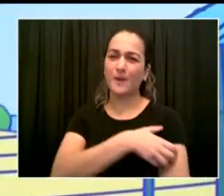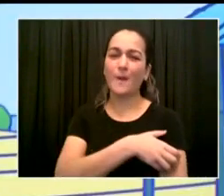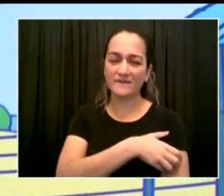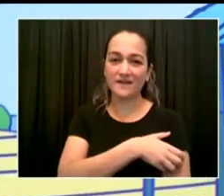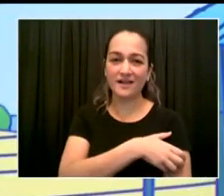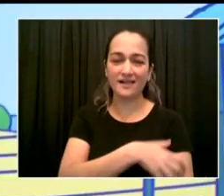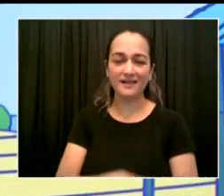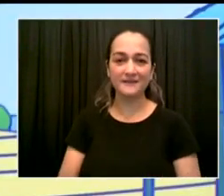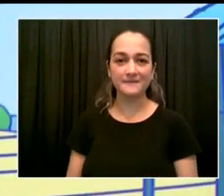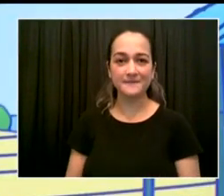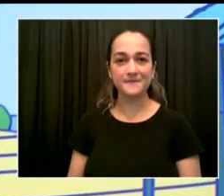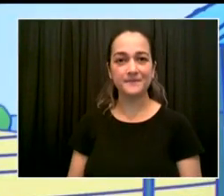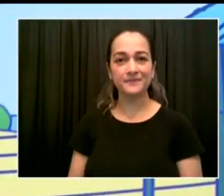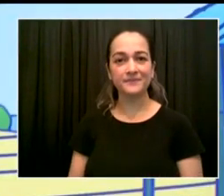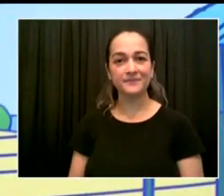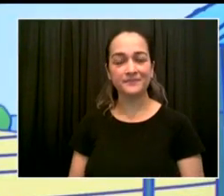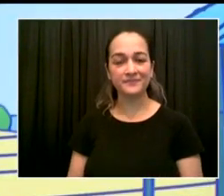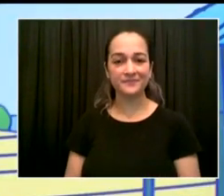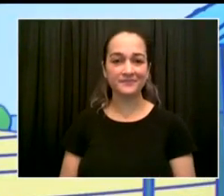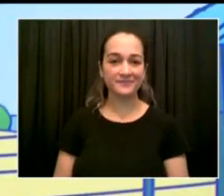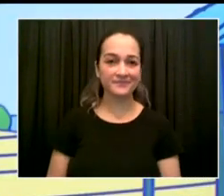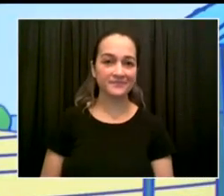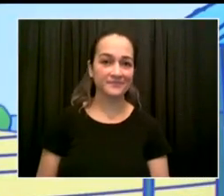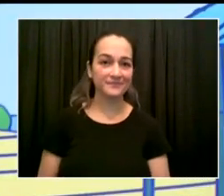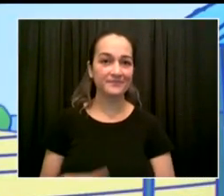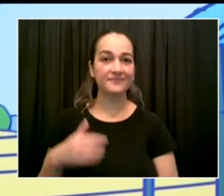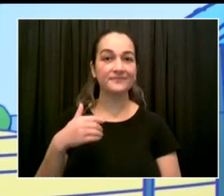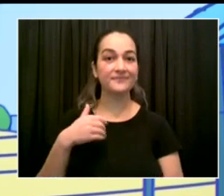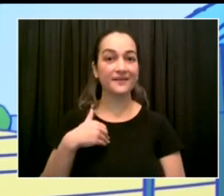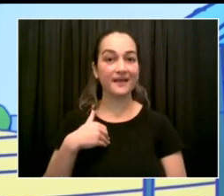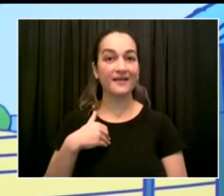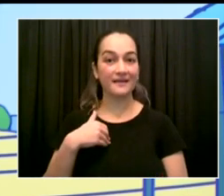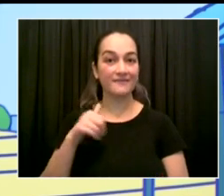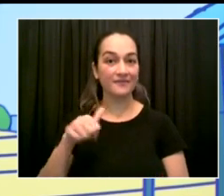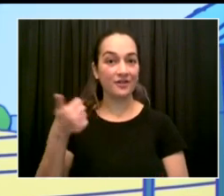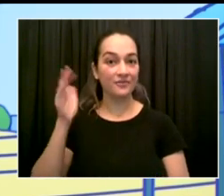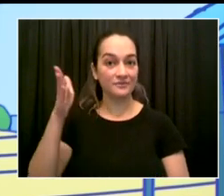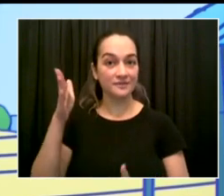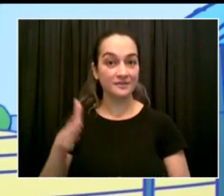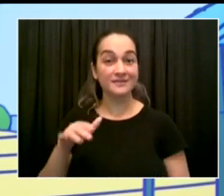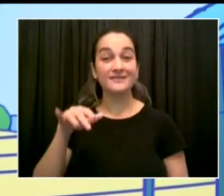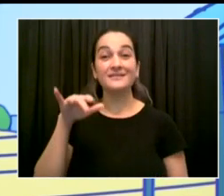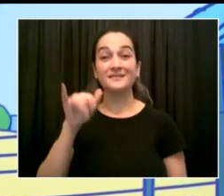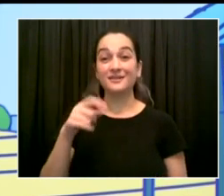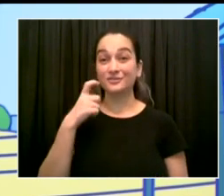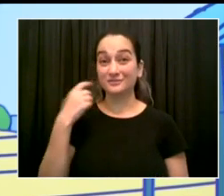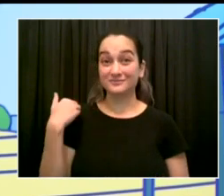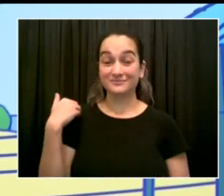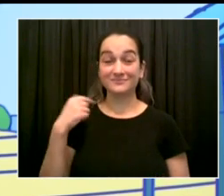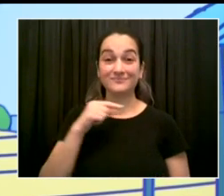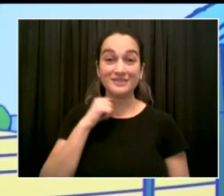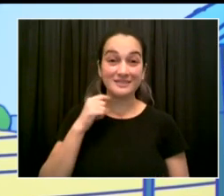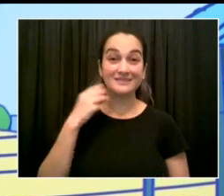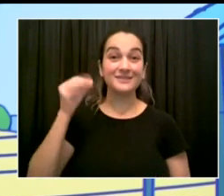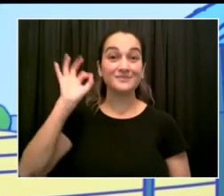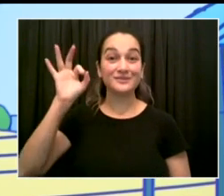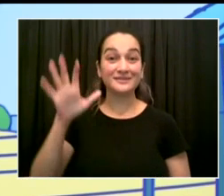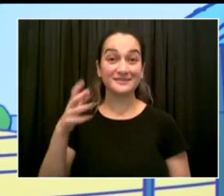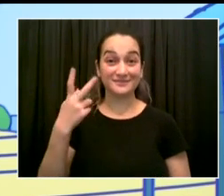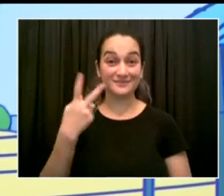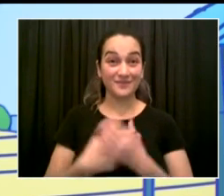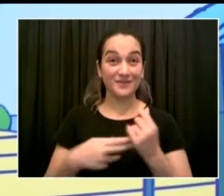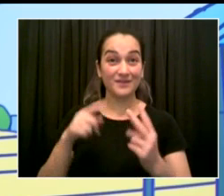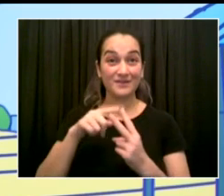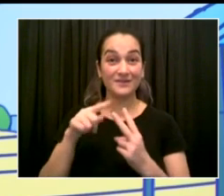duo anywhere in radio in this city or this whole country. And when you think about the work of